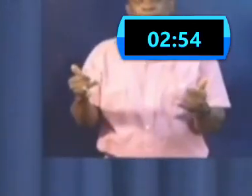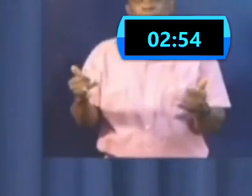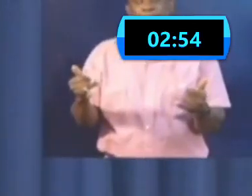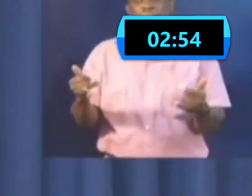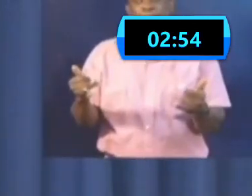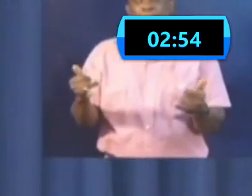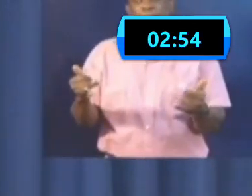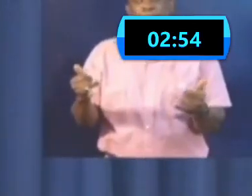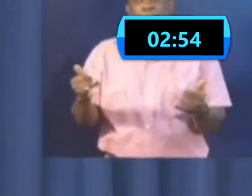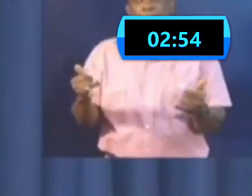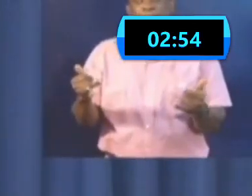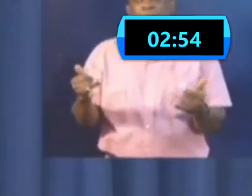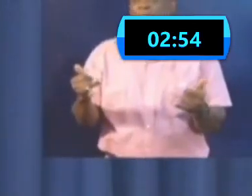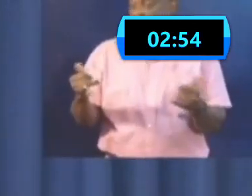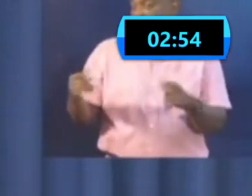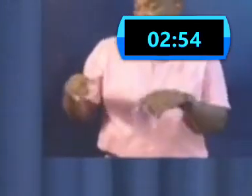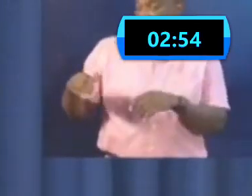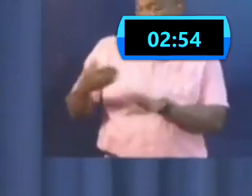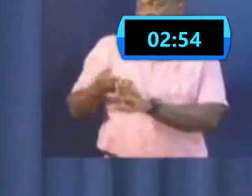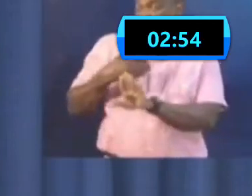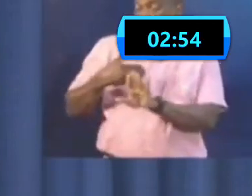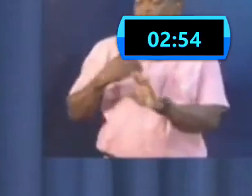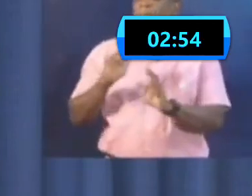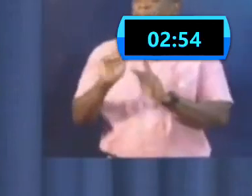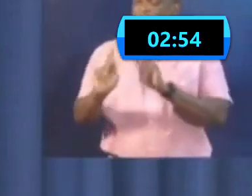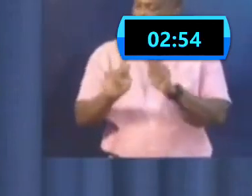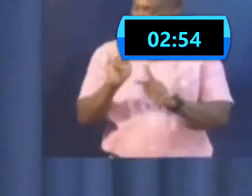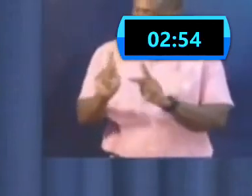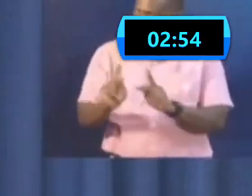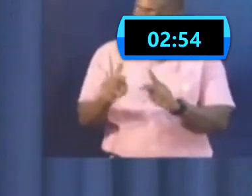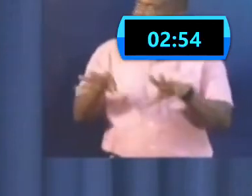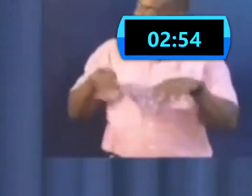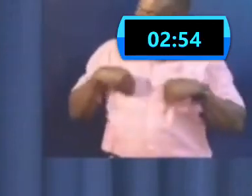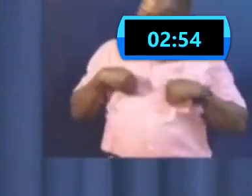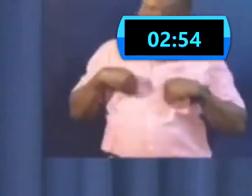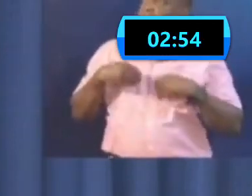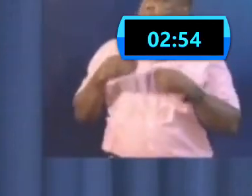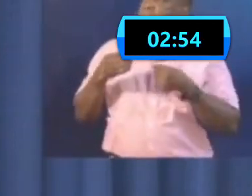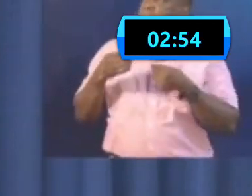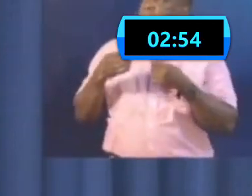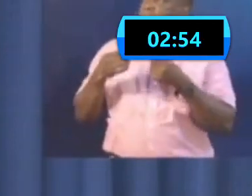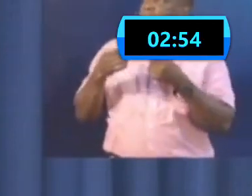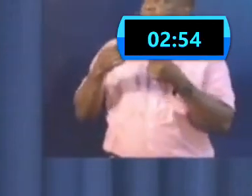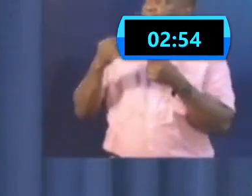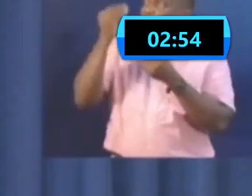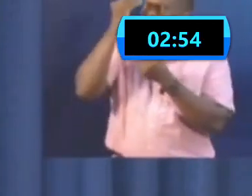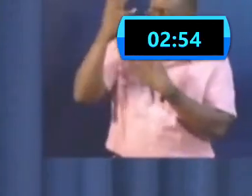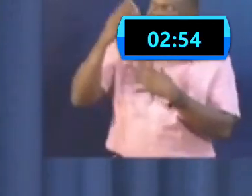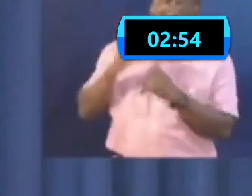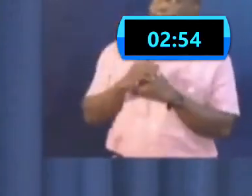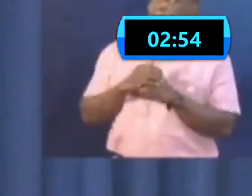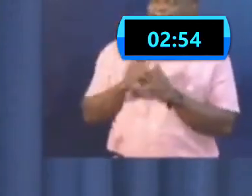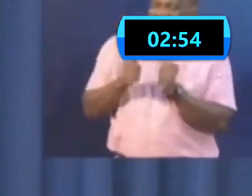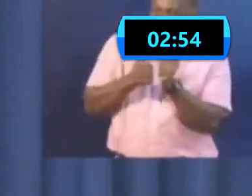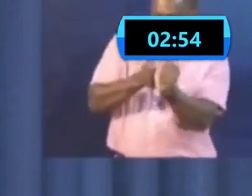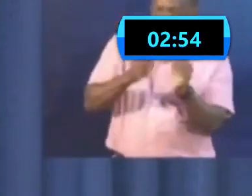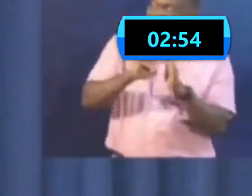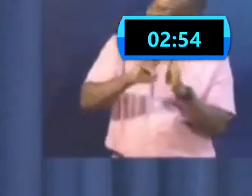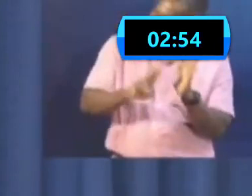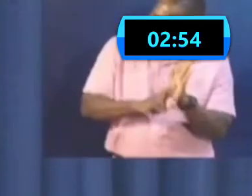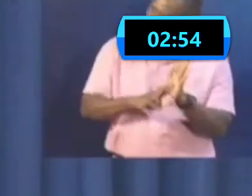were shut down, we were home for a while, we came back out to work, people have gone back to work, we let certain restrictions and so on. Most people